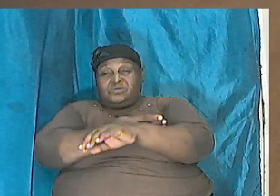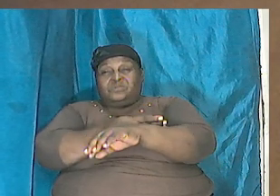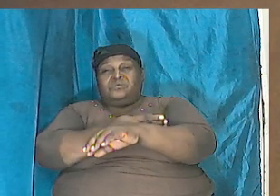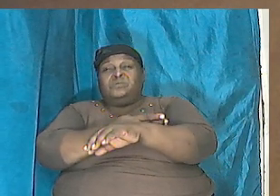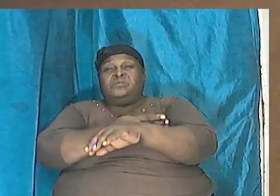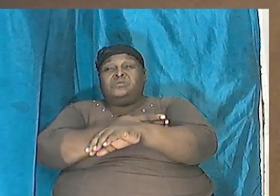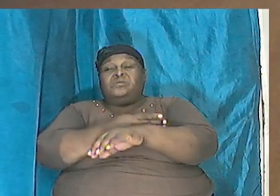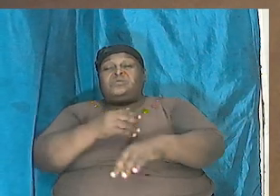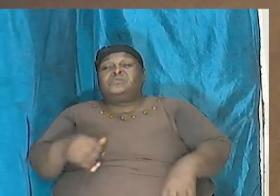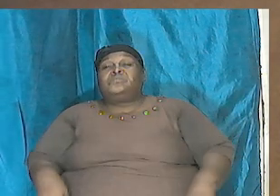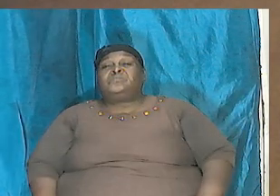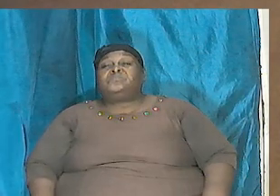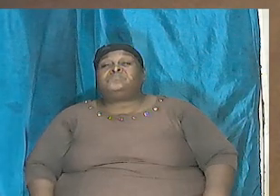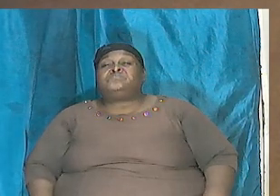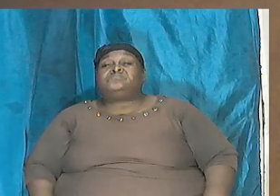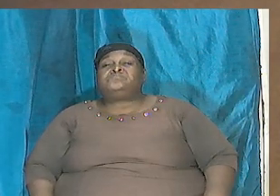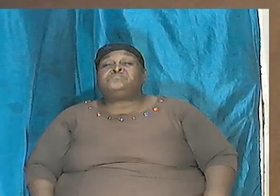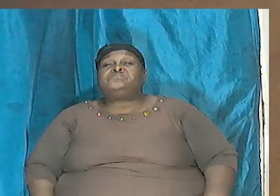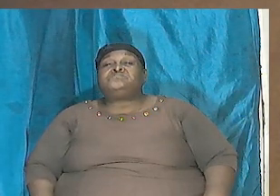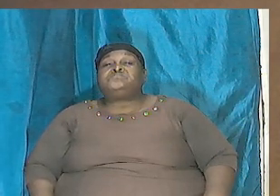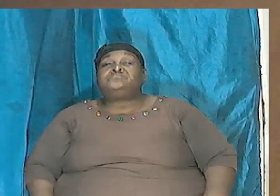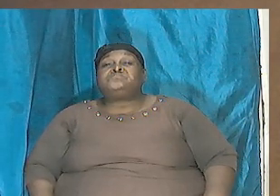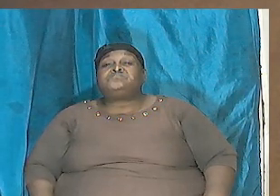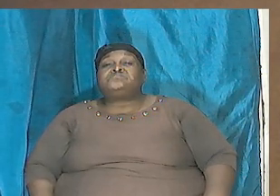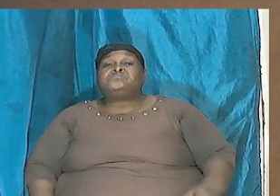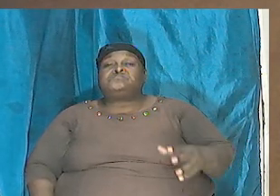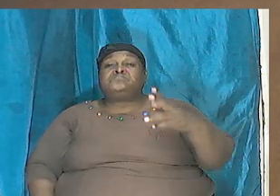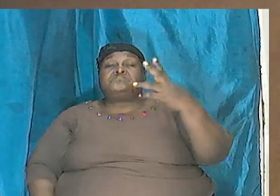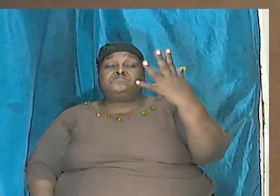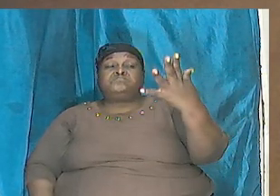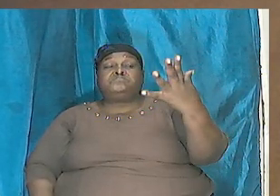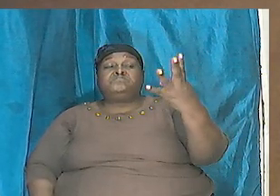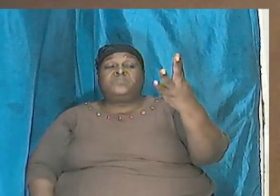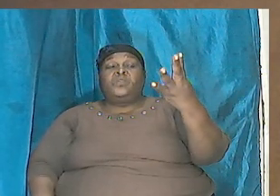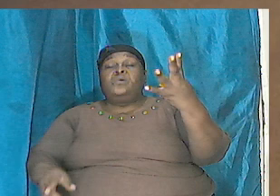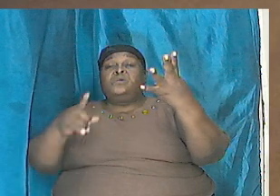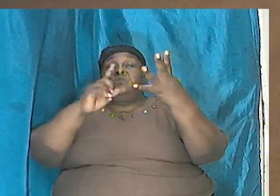Ham had some sons one of Ham's son